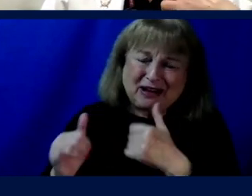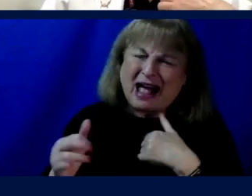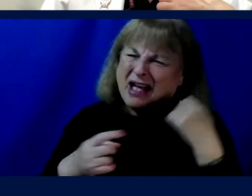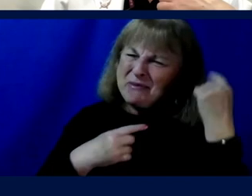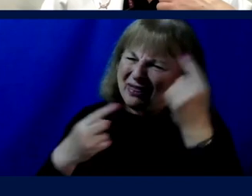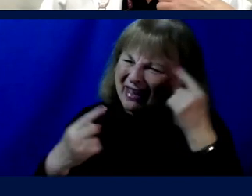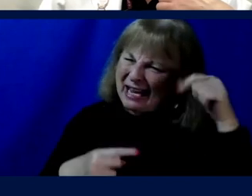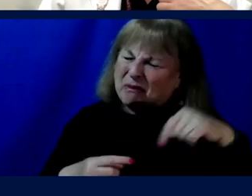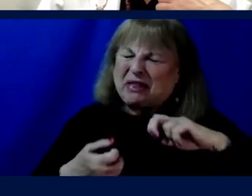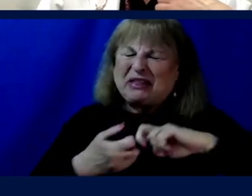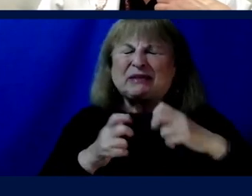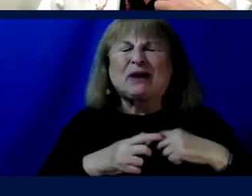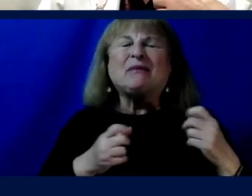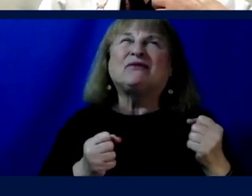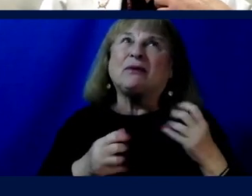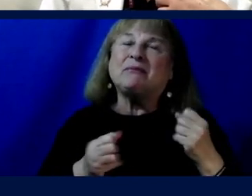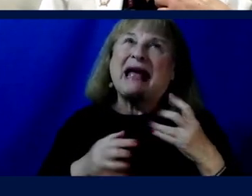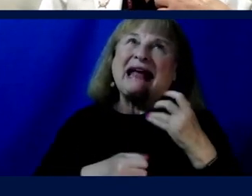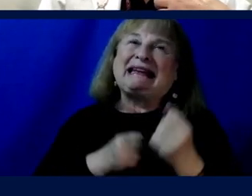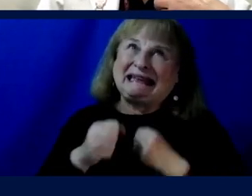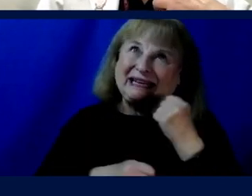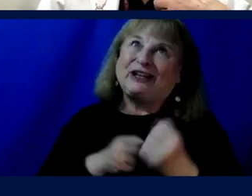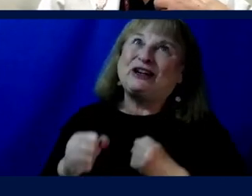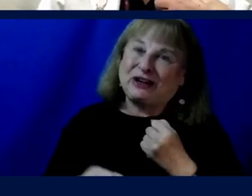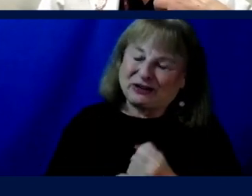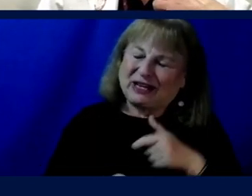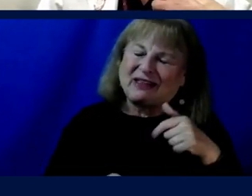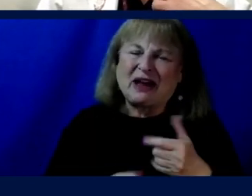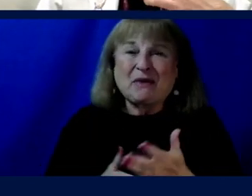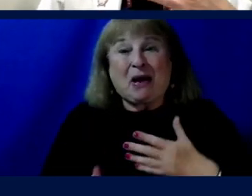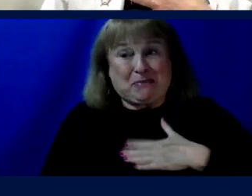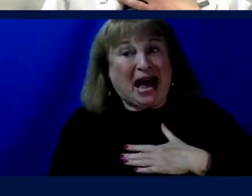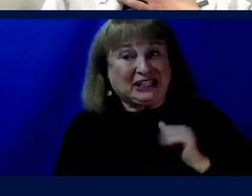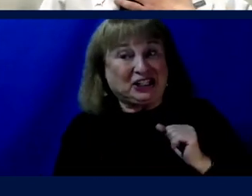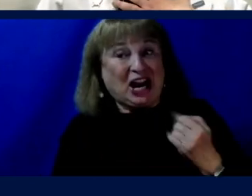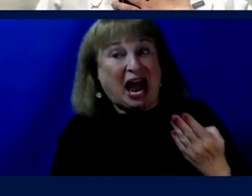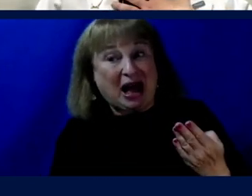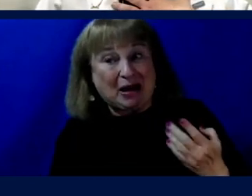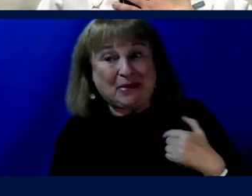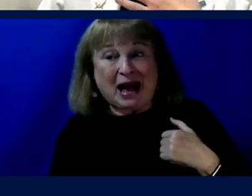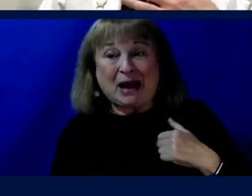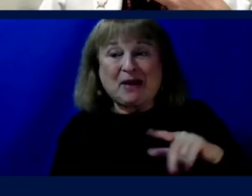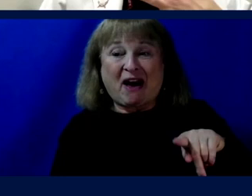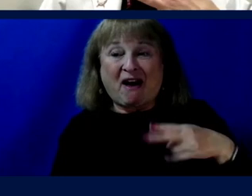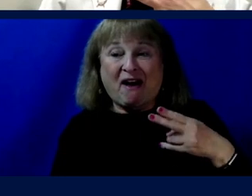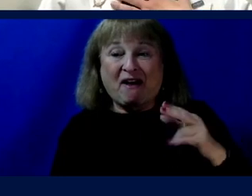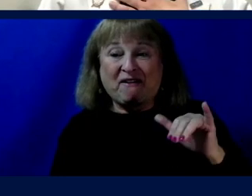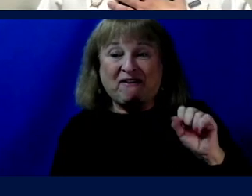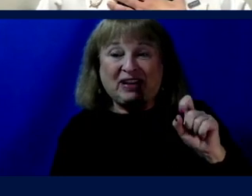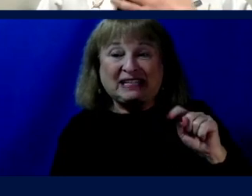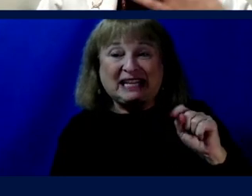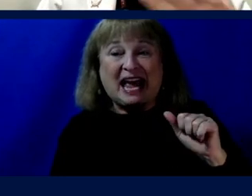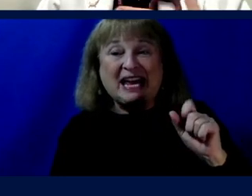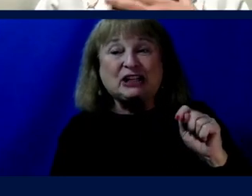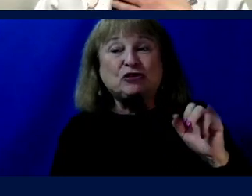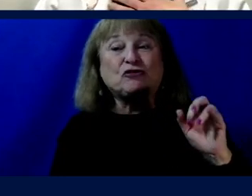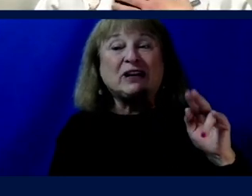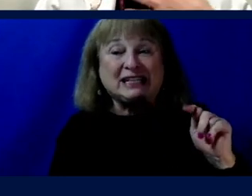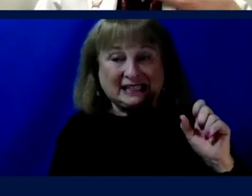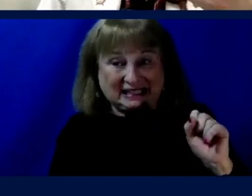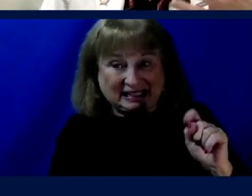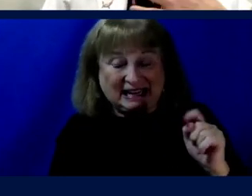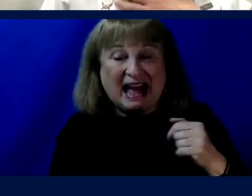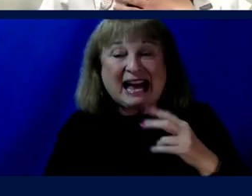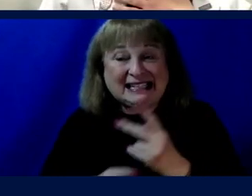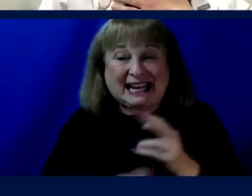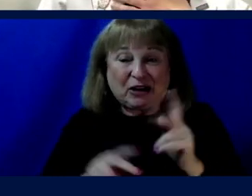thinking about these problems for decades. This is, in part, my job. I'm a physiatrist, and that means I care for people who, among other